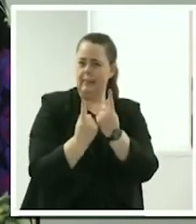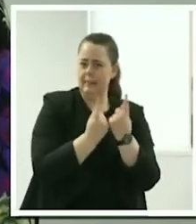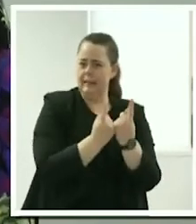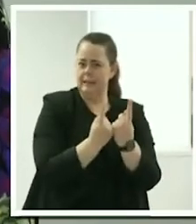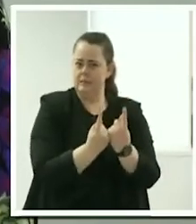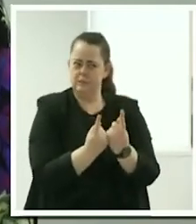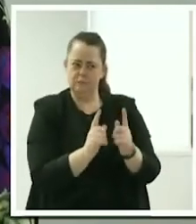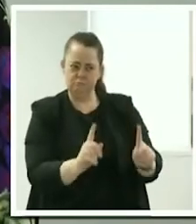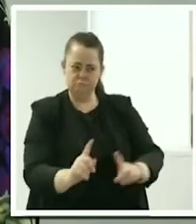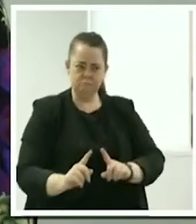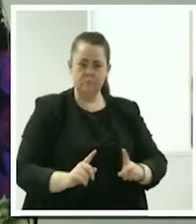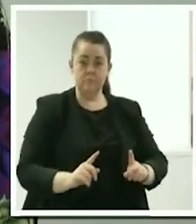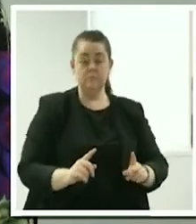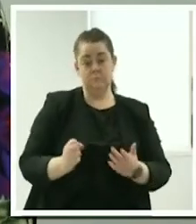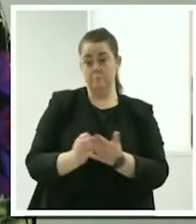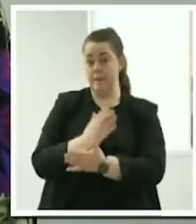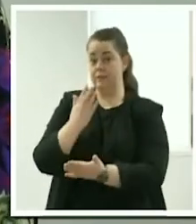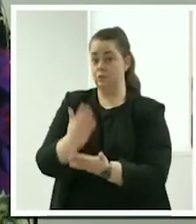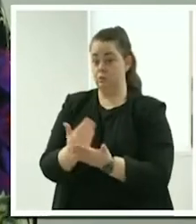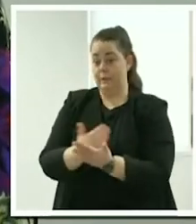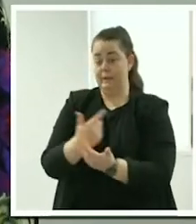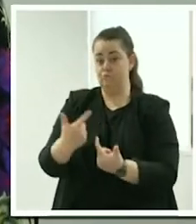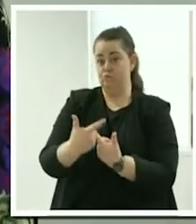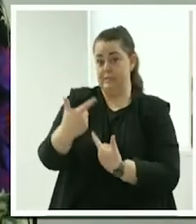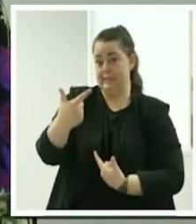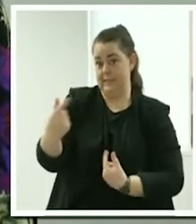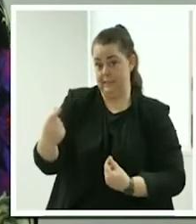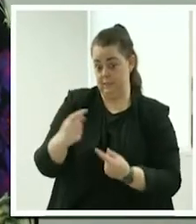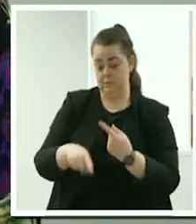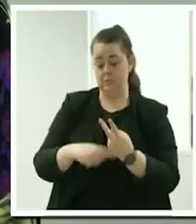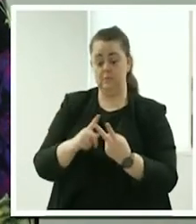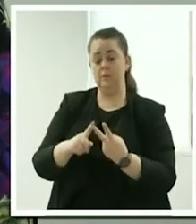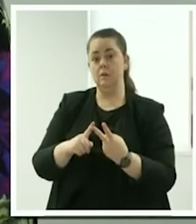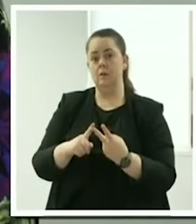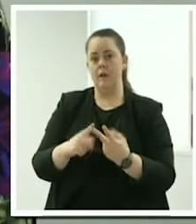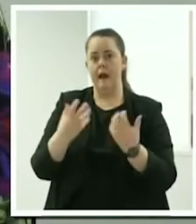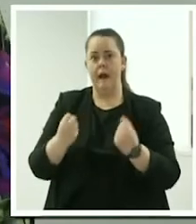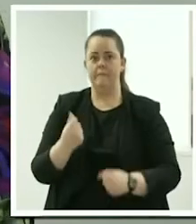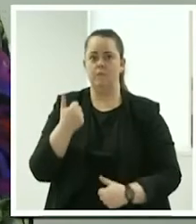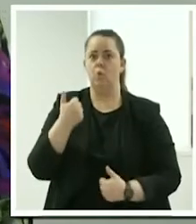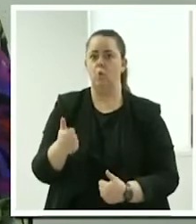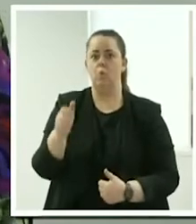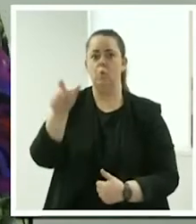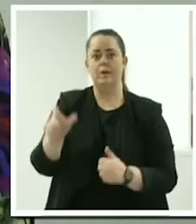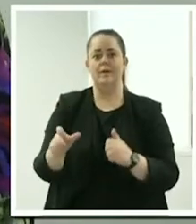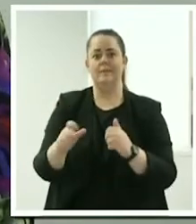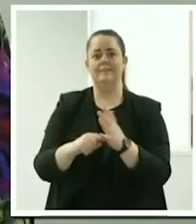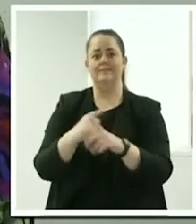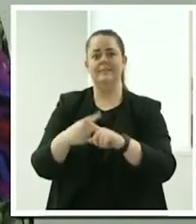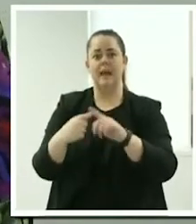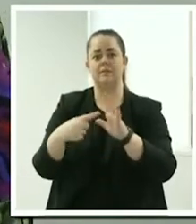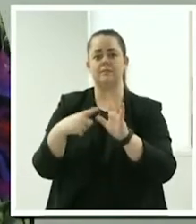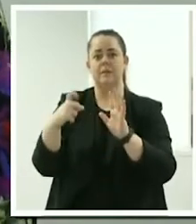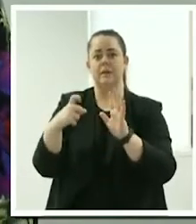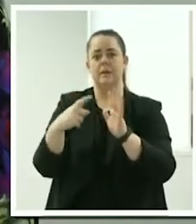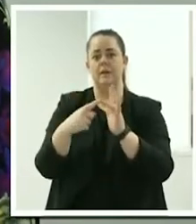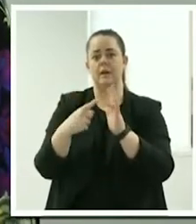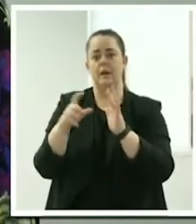out at tax time. Have a good accountant who knows about small business, obviously, and can give you advice.